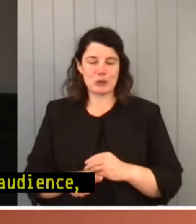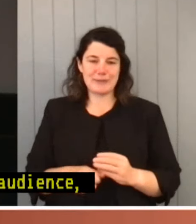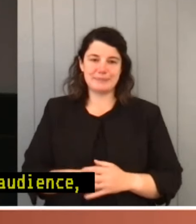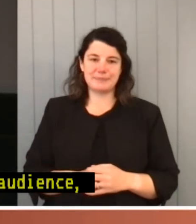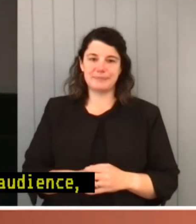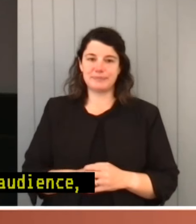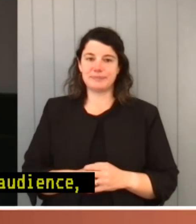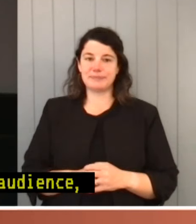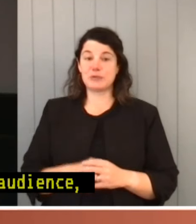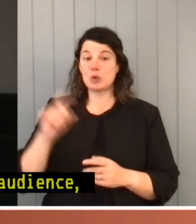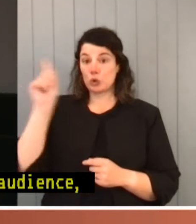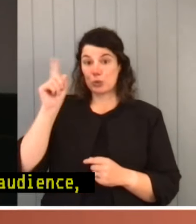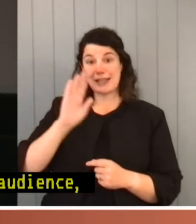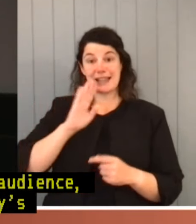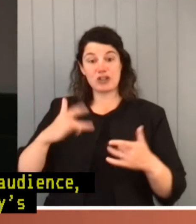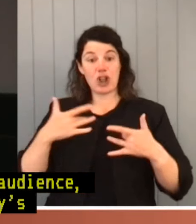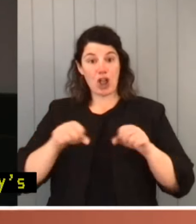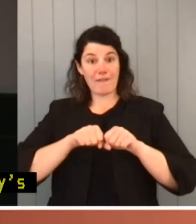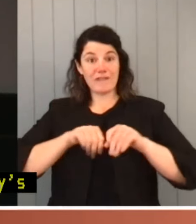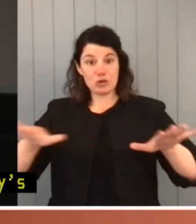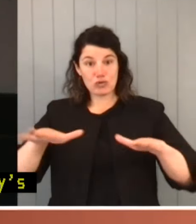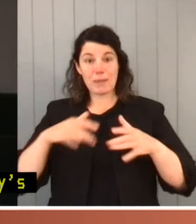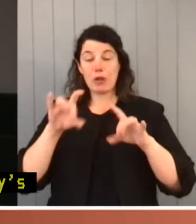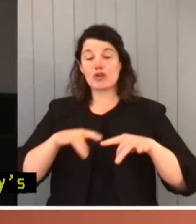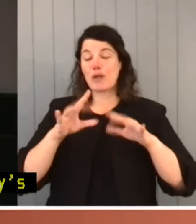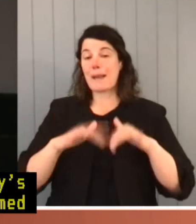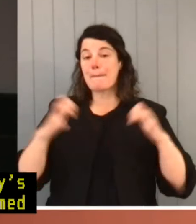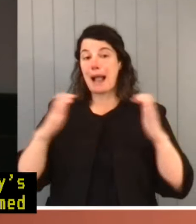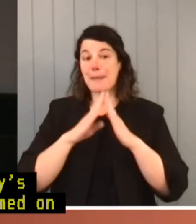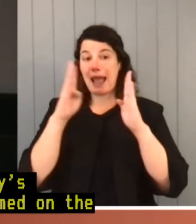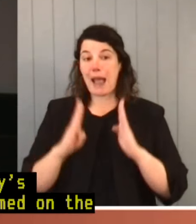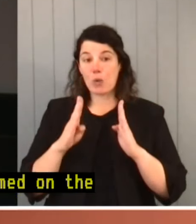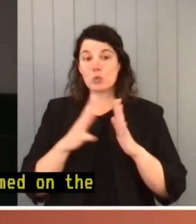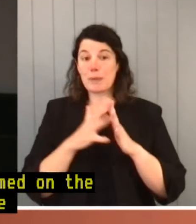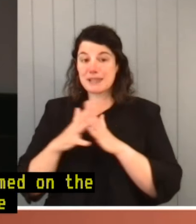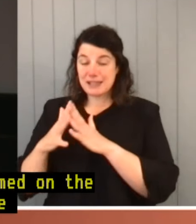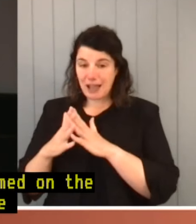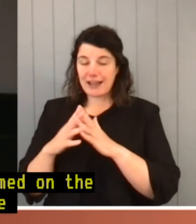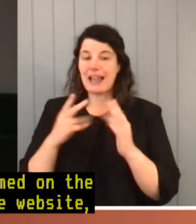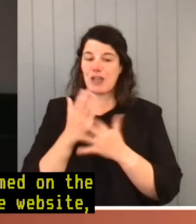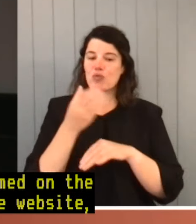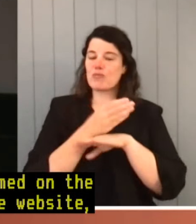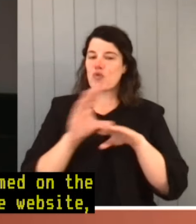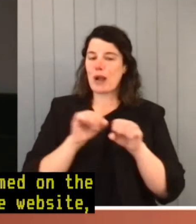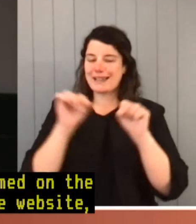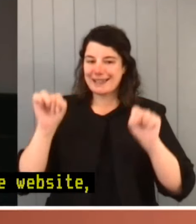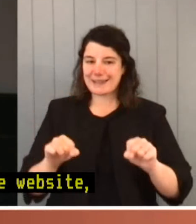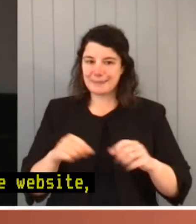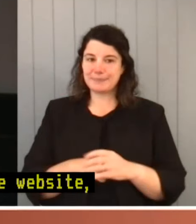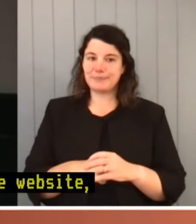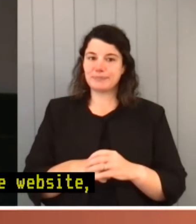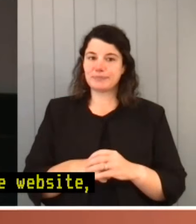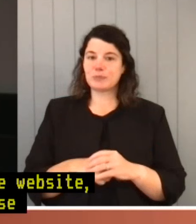live-streamed on the Australian Parliament House website and via the Parliament House broadcast system. It's also being Auslan